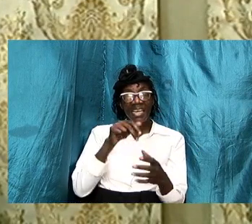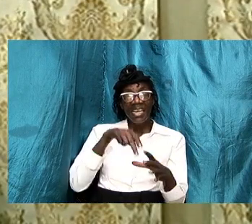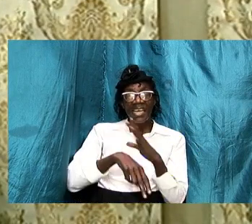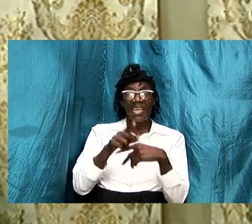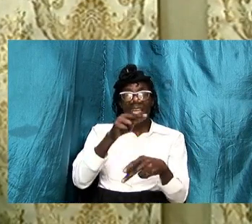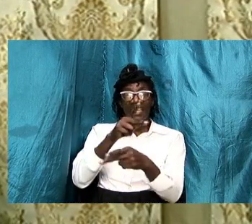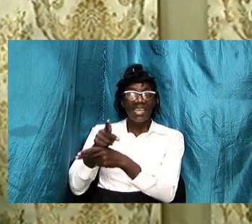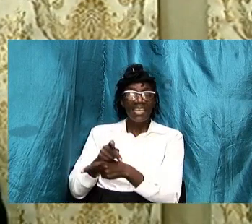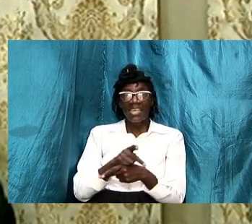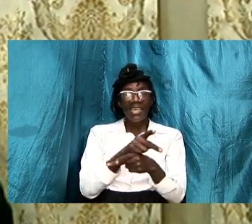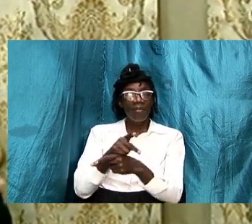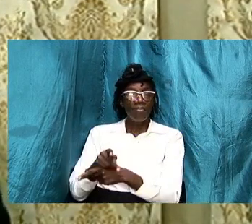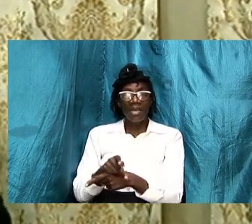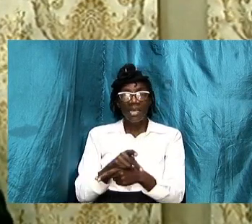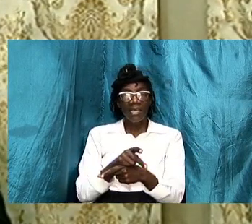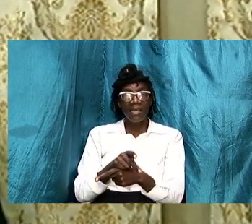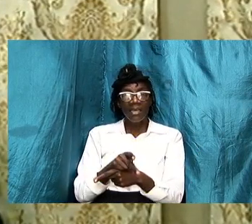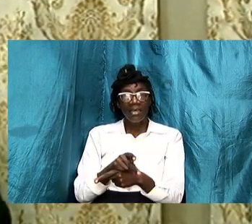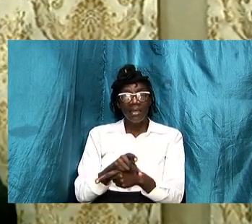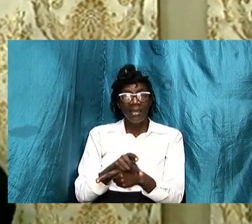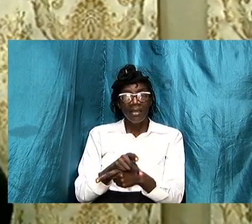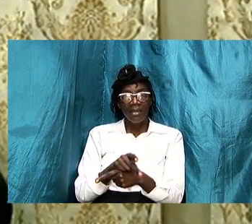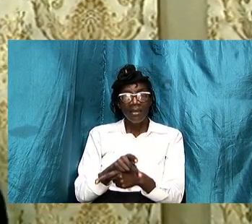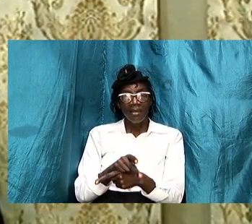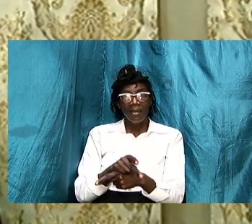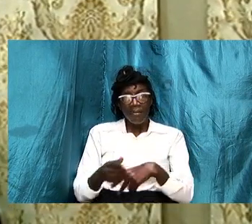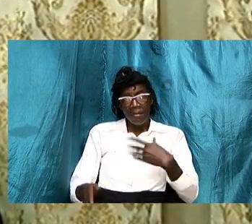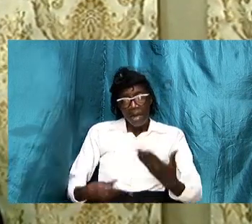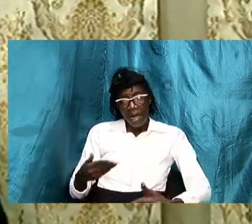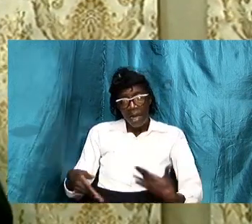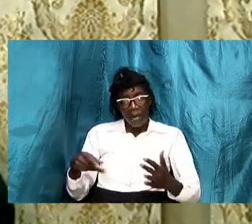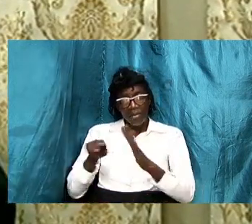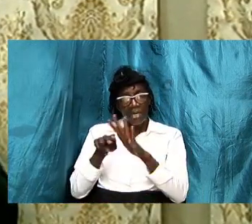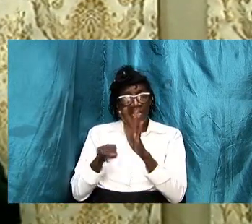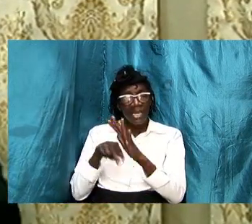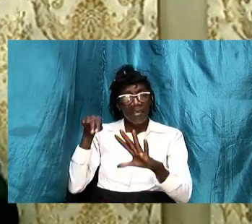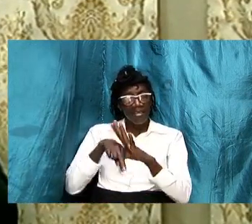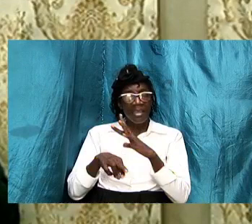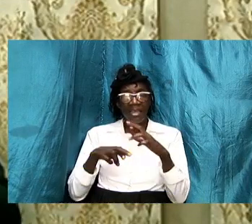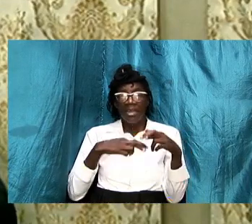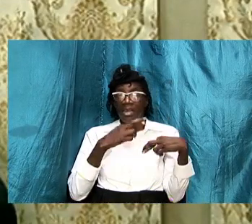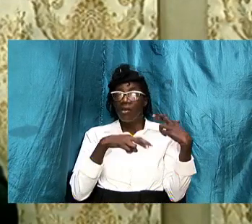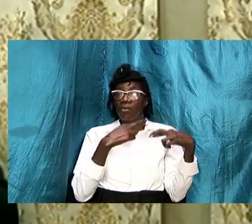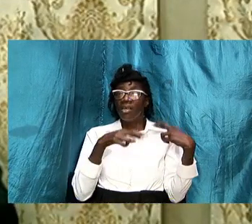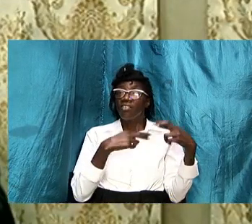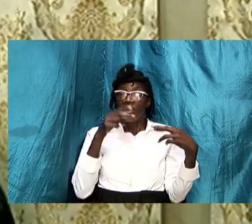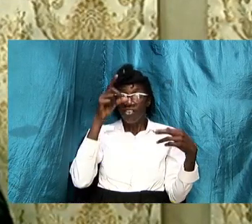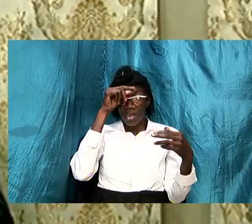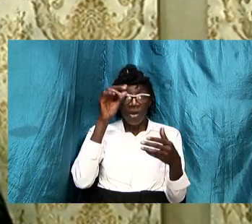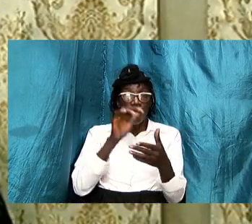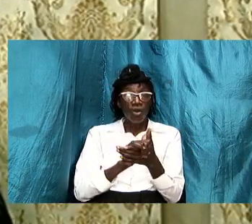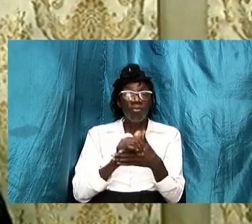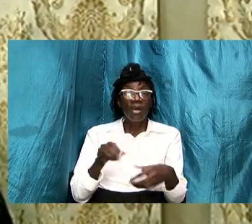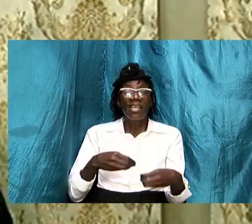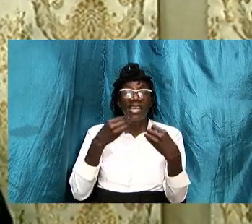harmony in the relationship the husband was given the responsibility